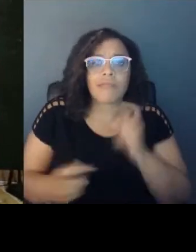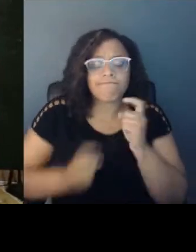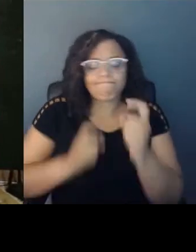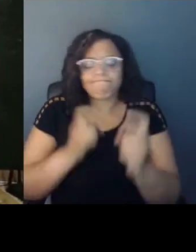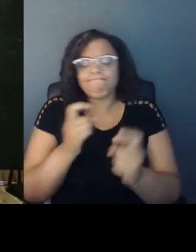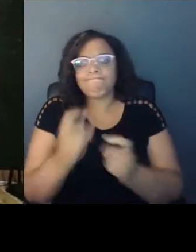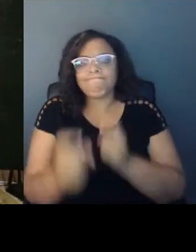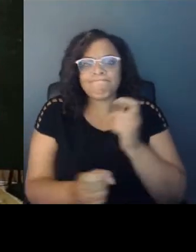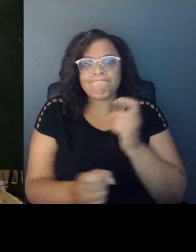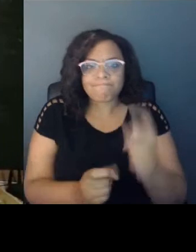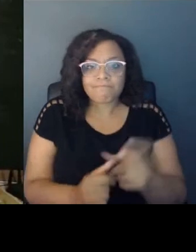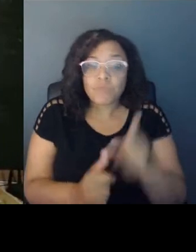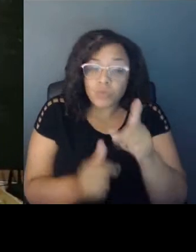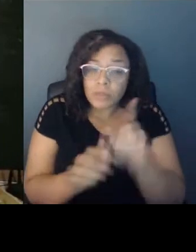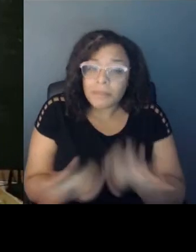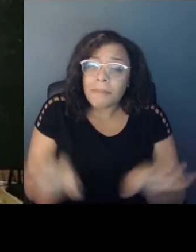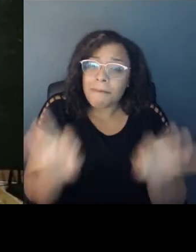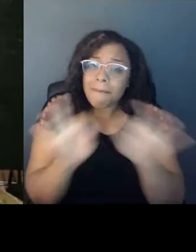matter.